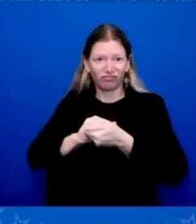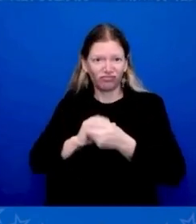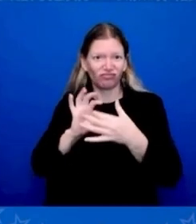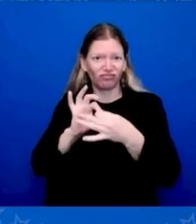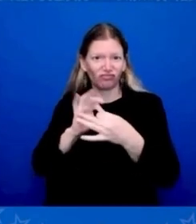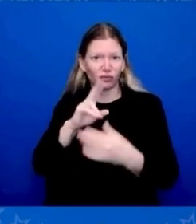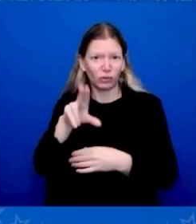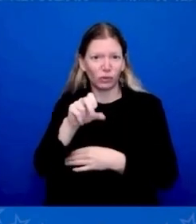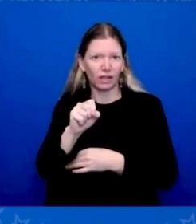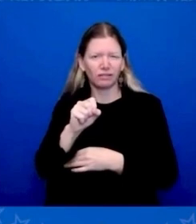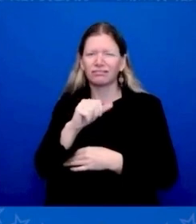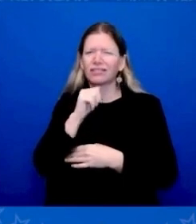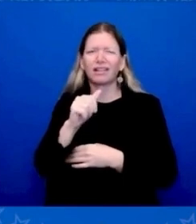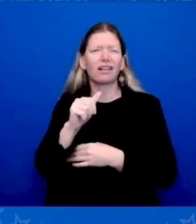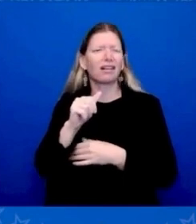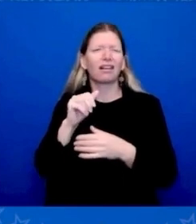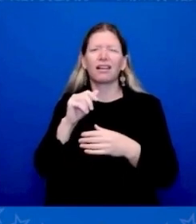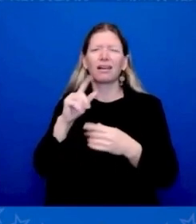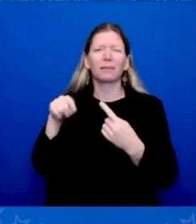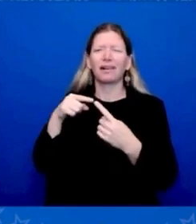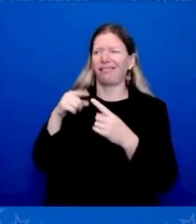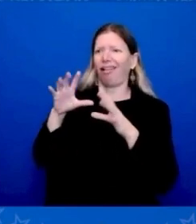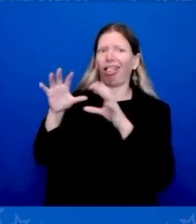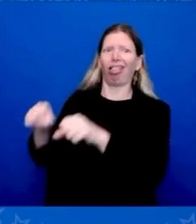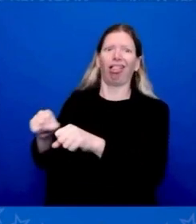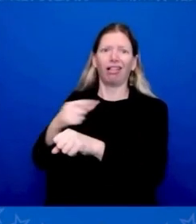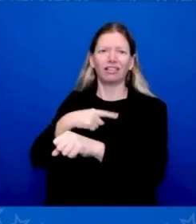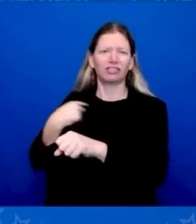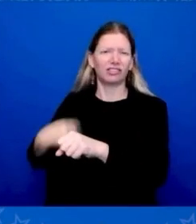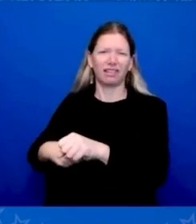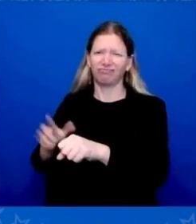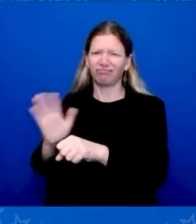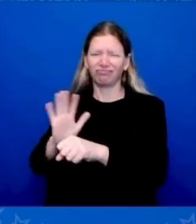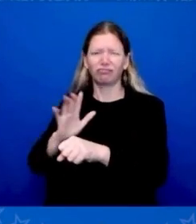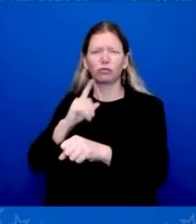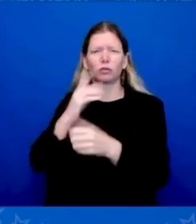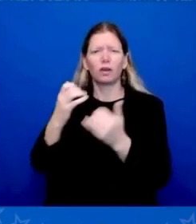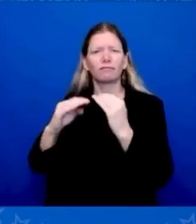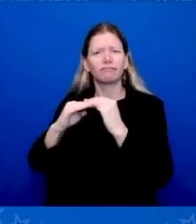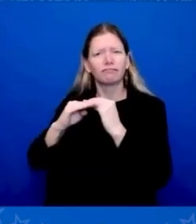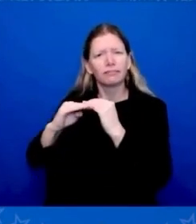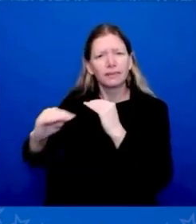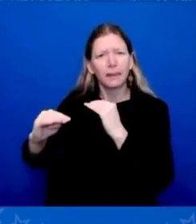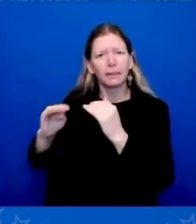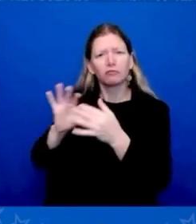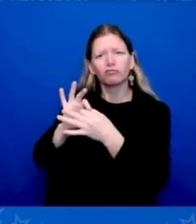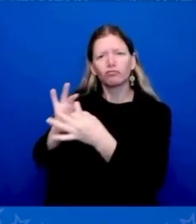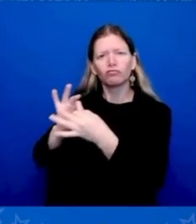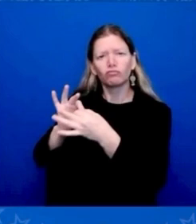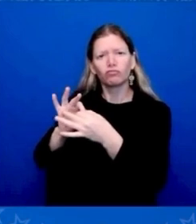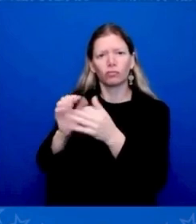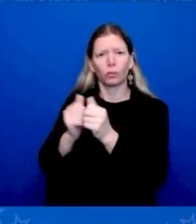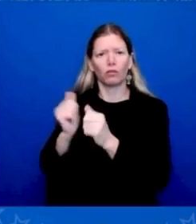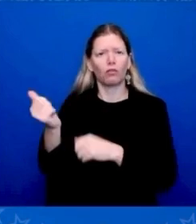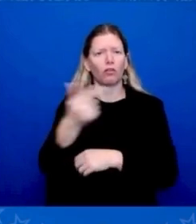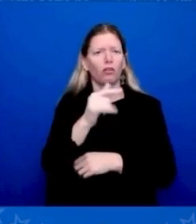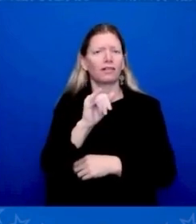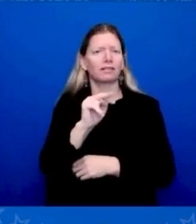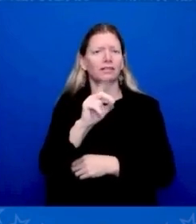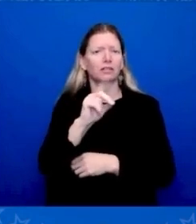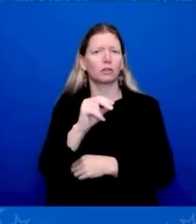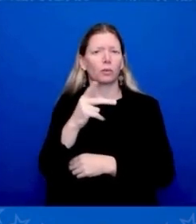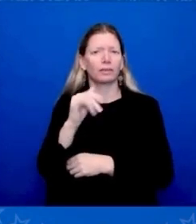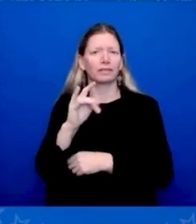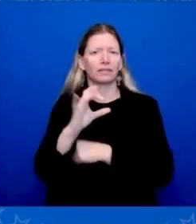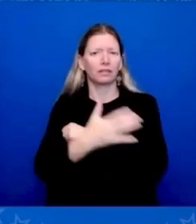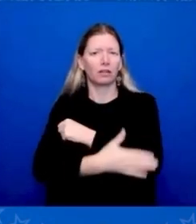stable base, a stable base in the Indo-Pacific. And, for example, when I was spending a lot of time